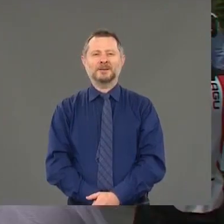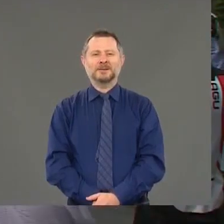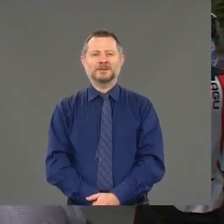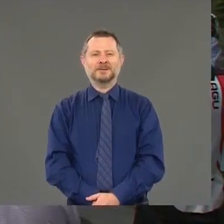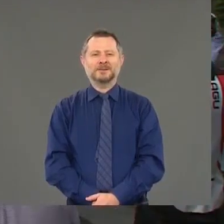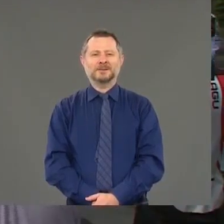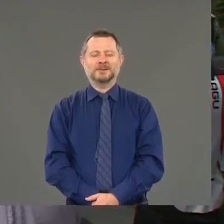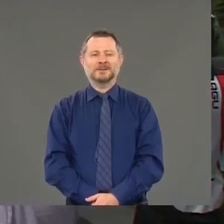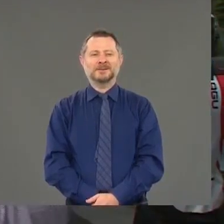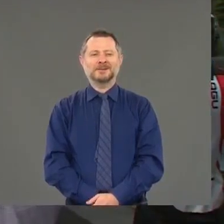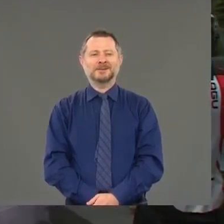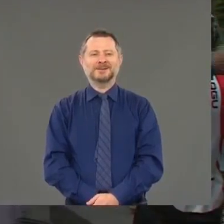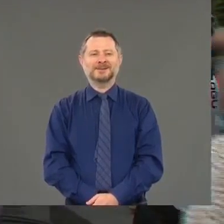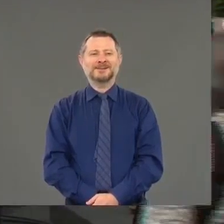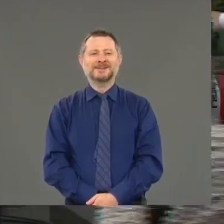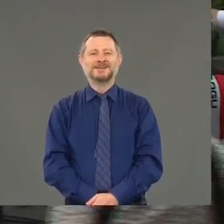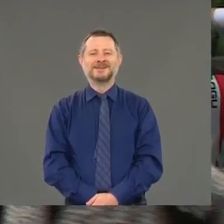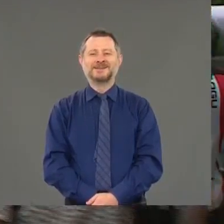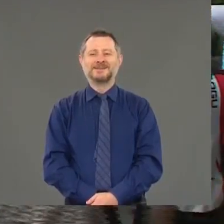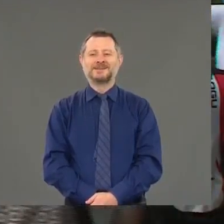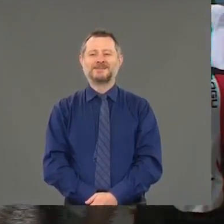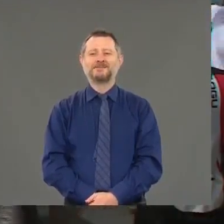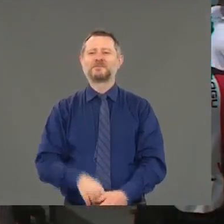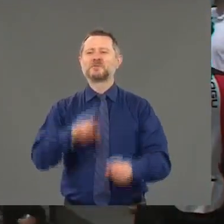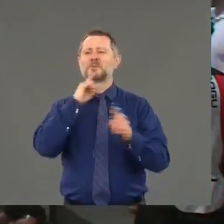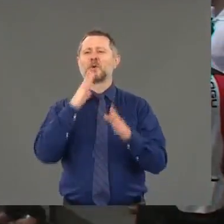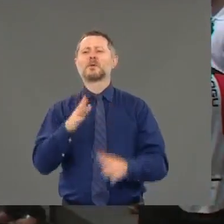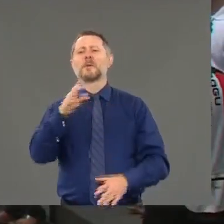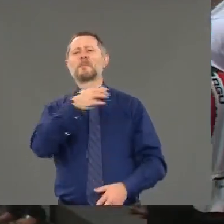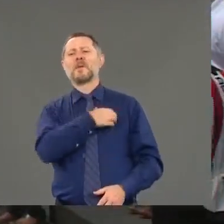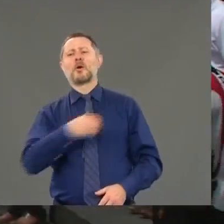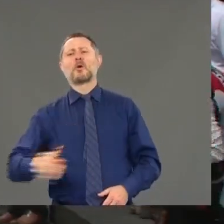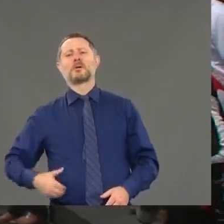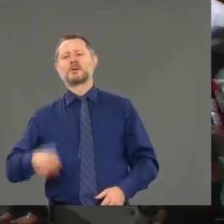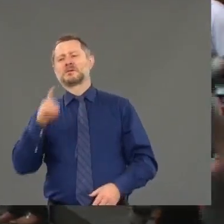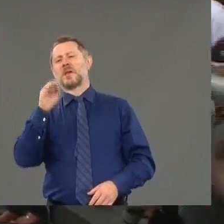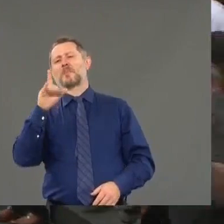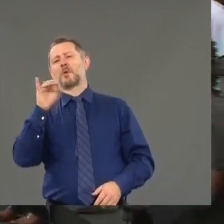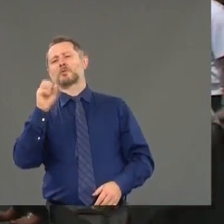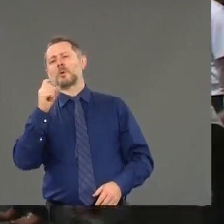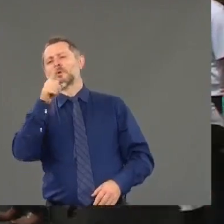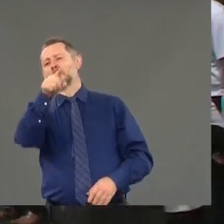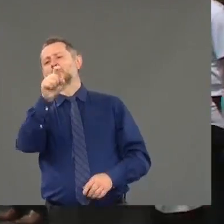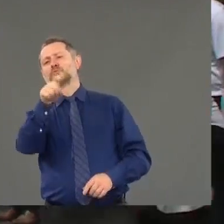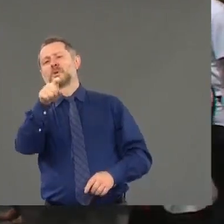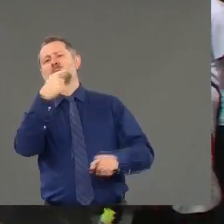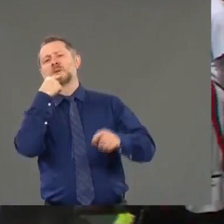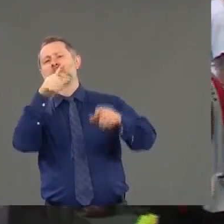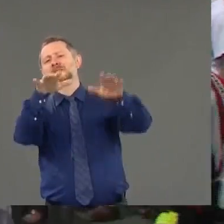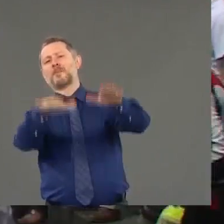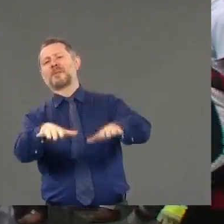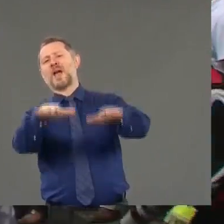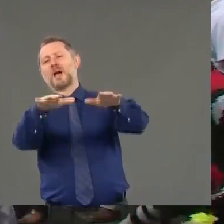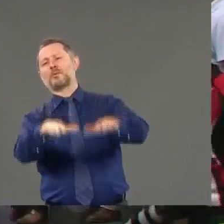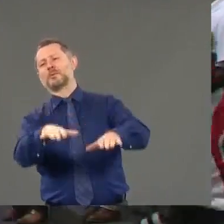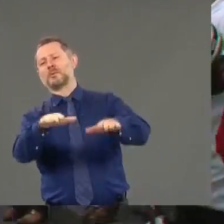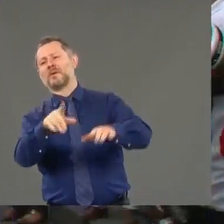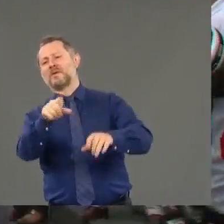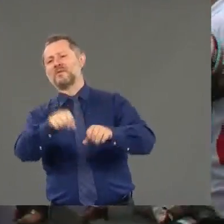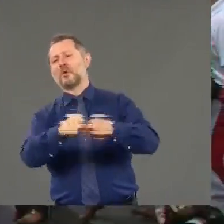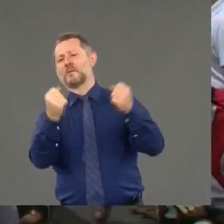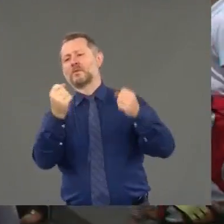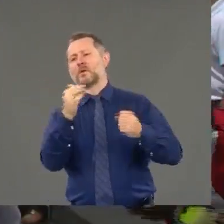Mayor de Blasio asserted that you should calm down regarding the past weekend, um, violations of social